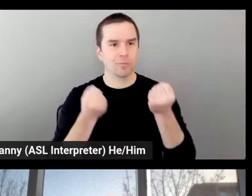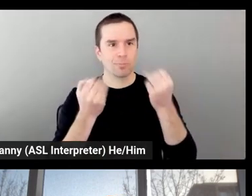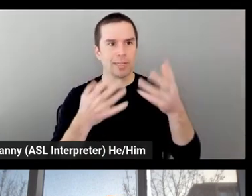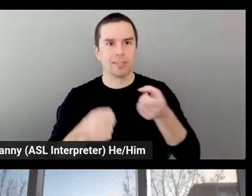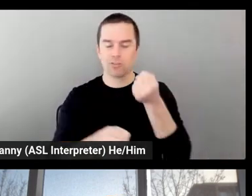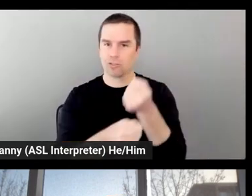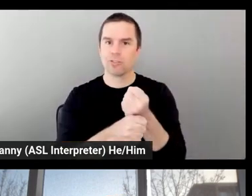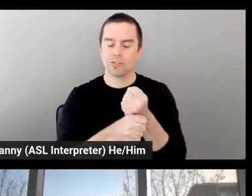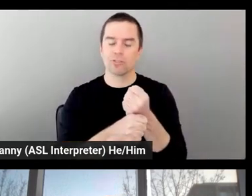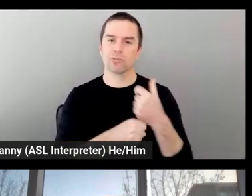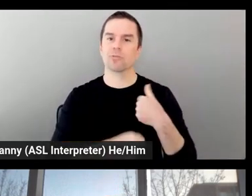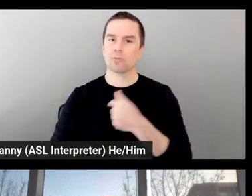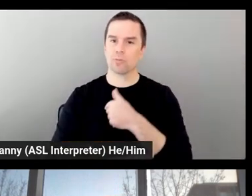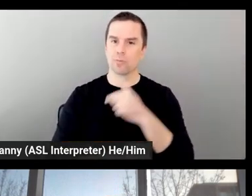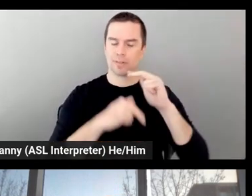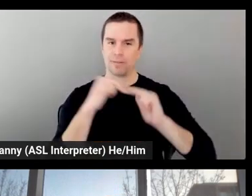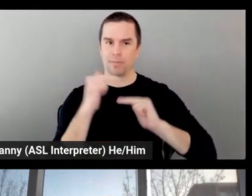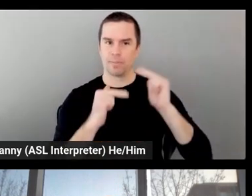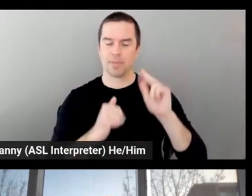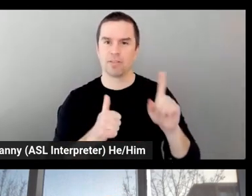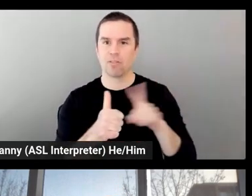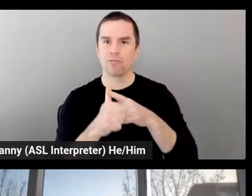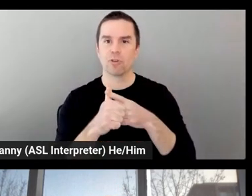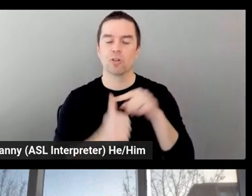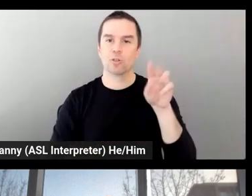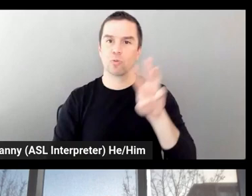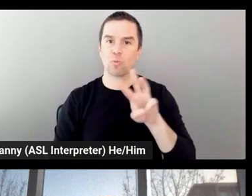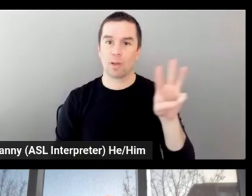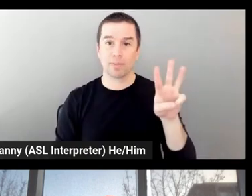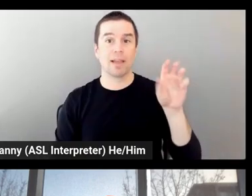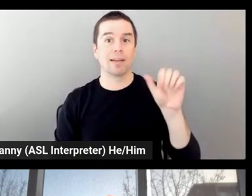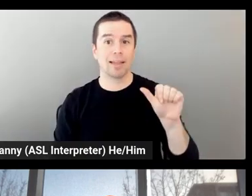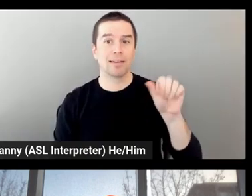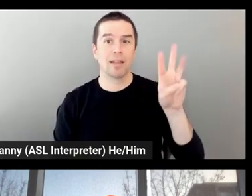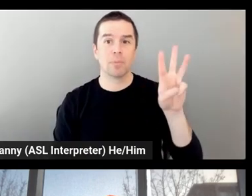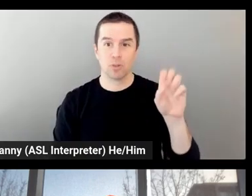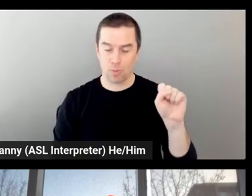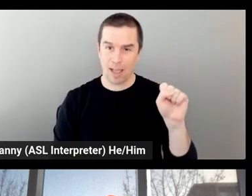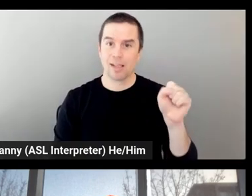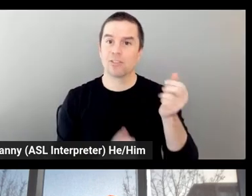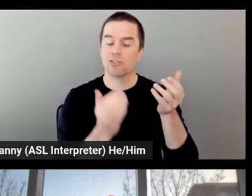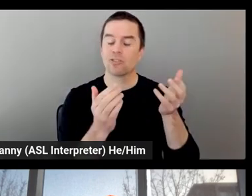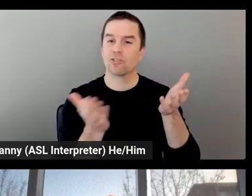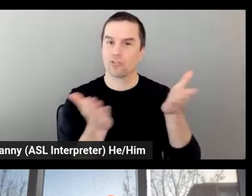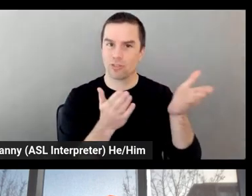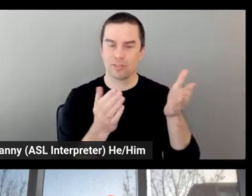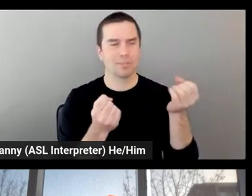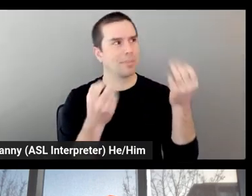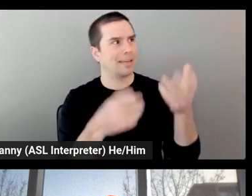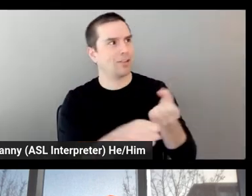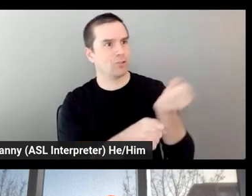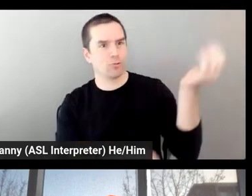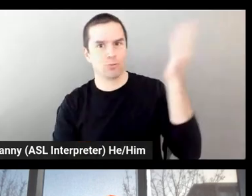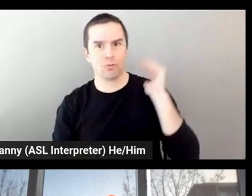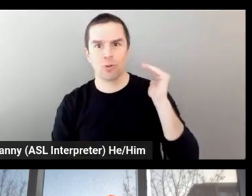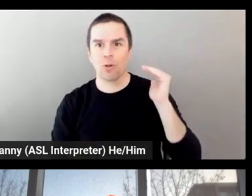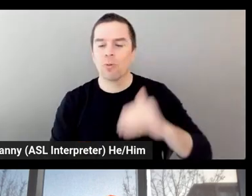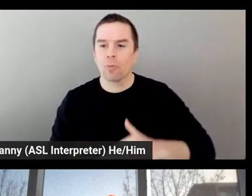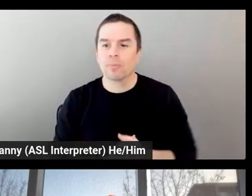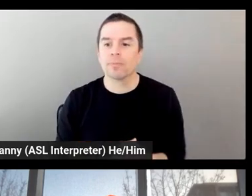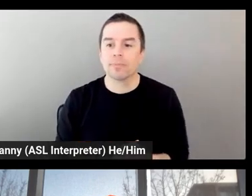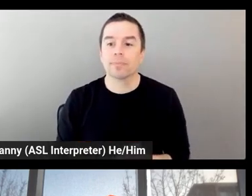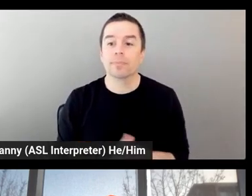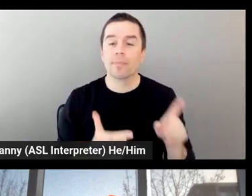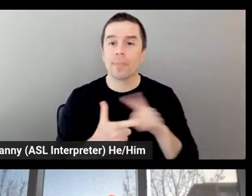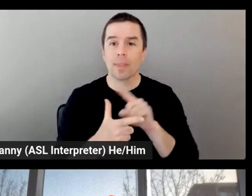building our first websites on AWS years and years ago. Then we built our car